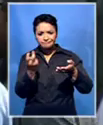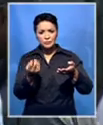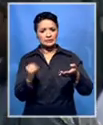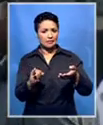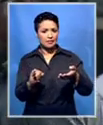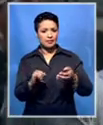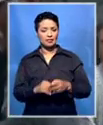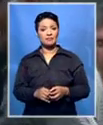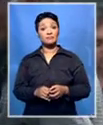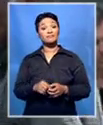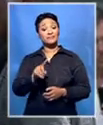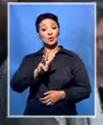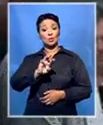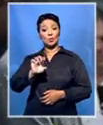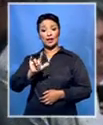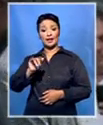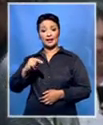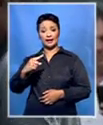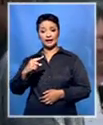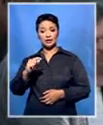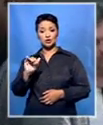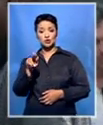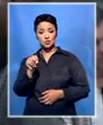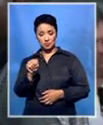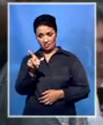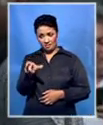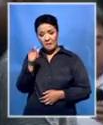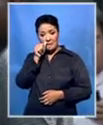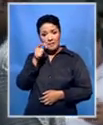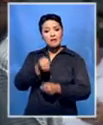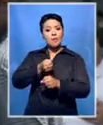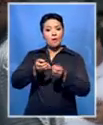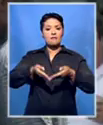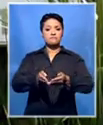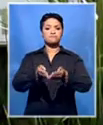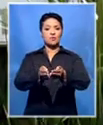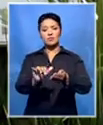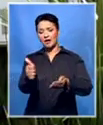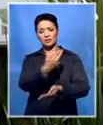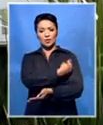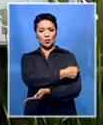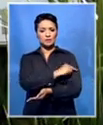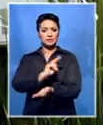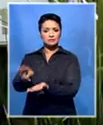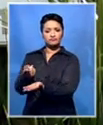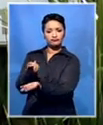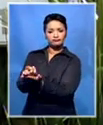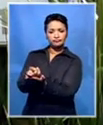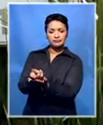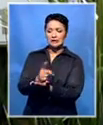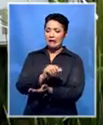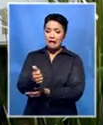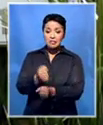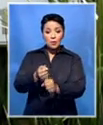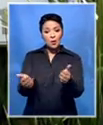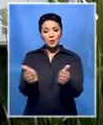Most of the fishermen were from Wellington in the Boerland. Three survivors were treated at the Falzmer Hospital and discharged. Their fellow workers are